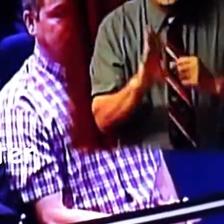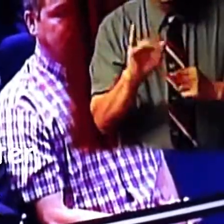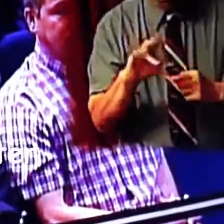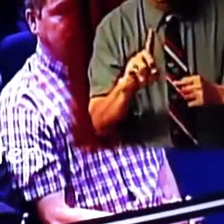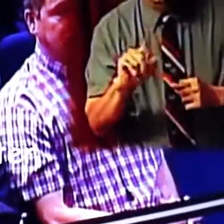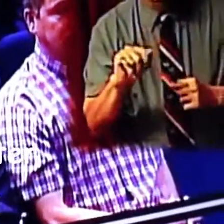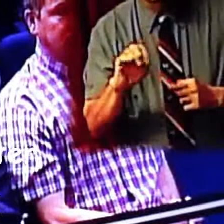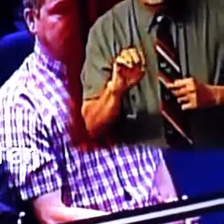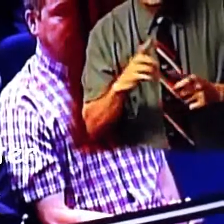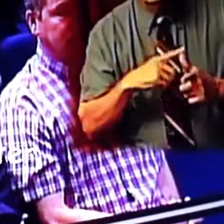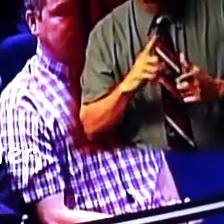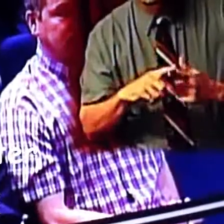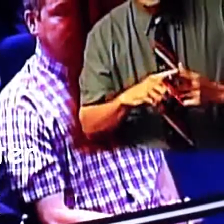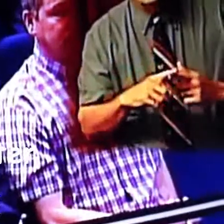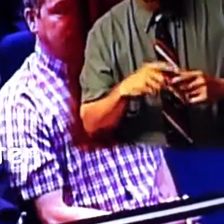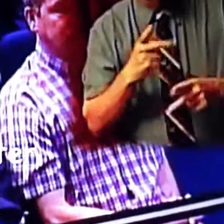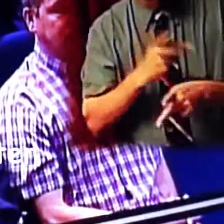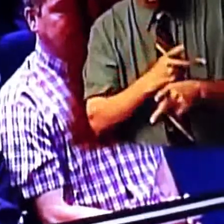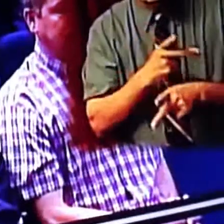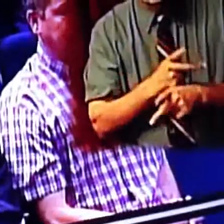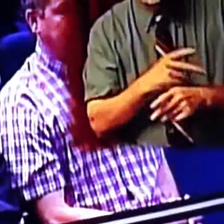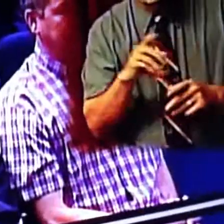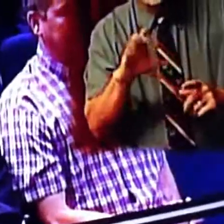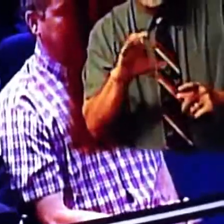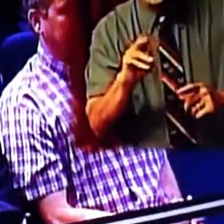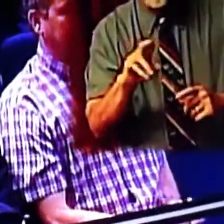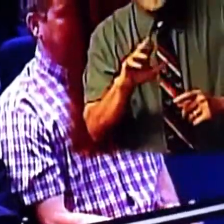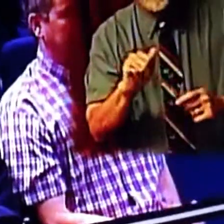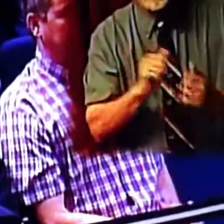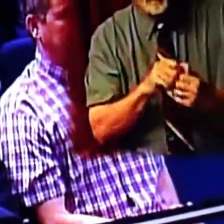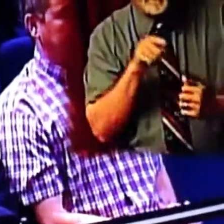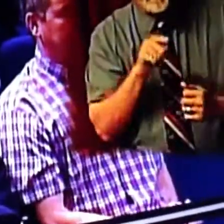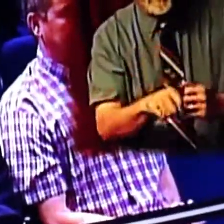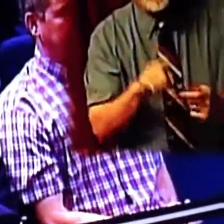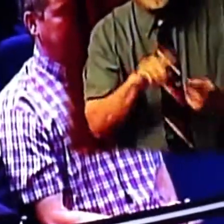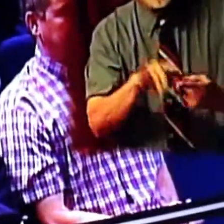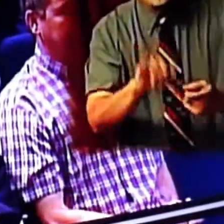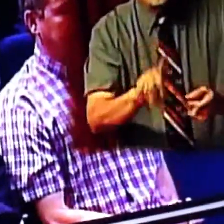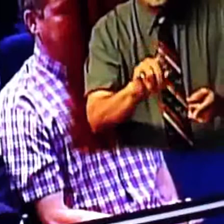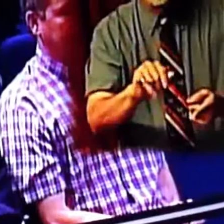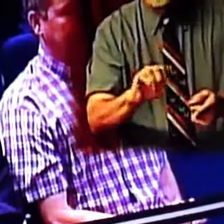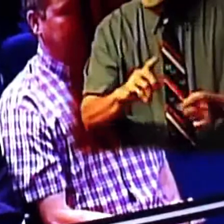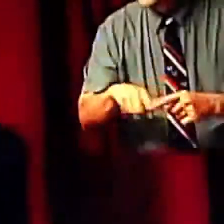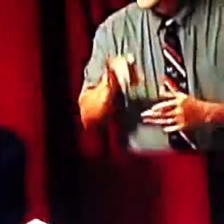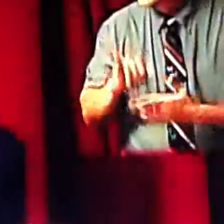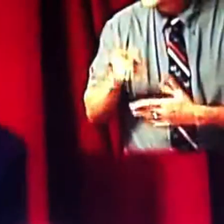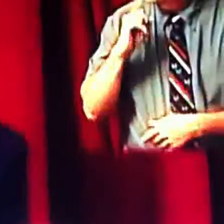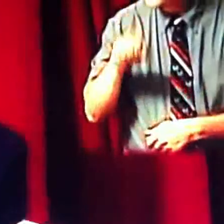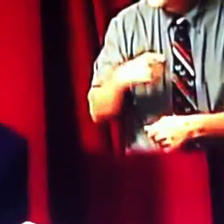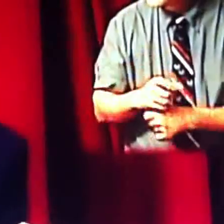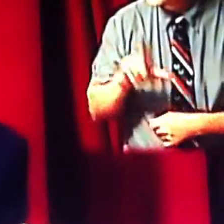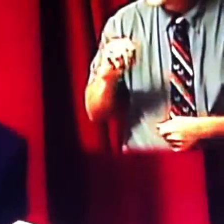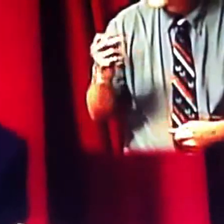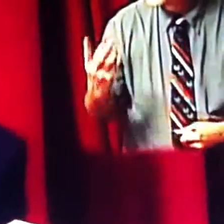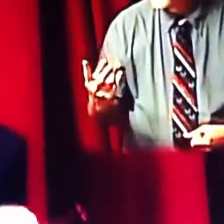date, that we continue the maintenance of the cameras with MMR until that date. Yeah, but this is for the year 2012.